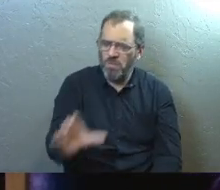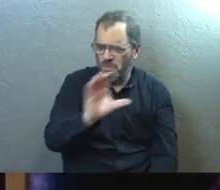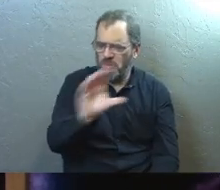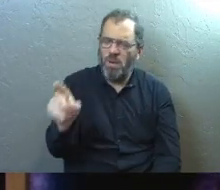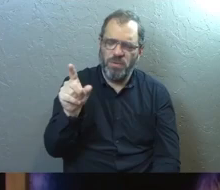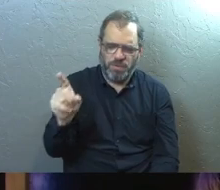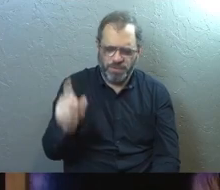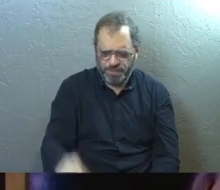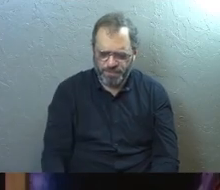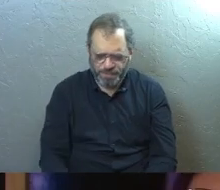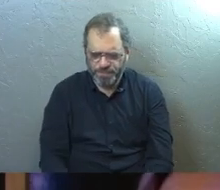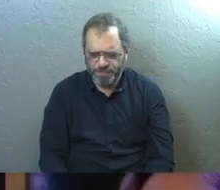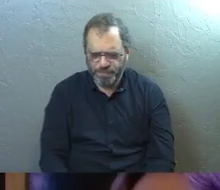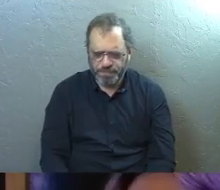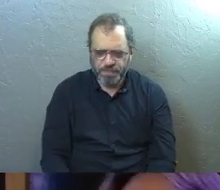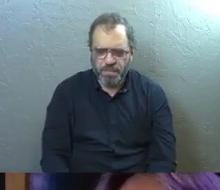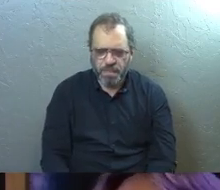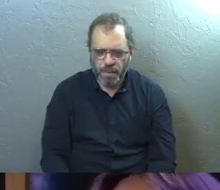Jesus.